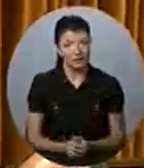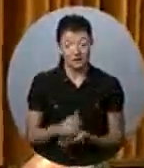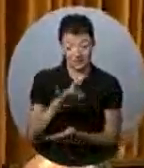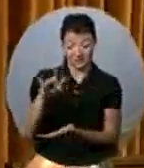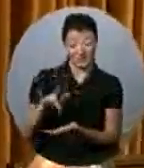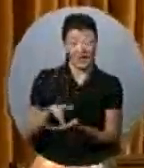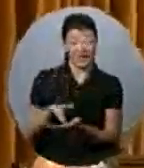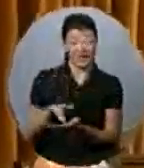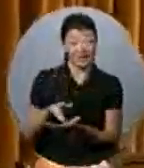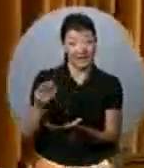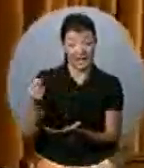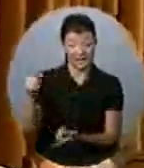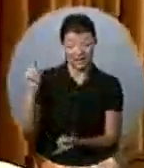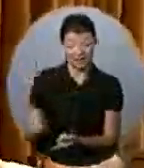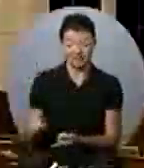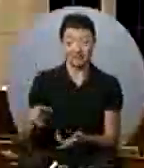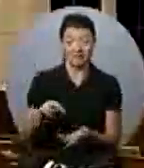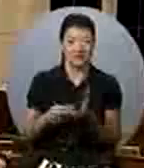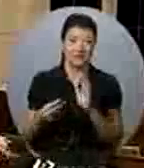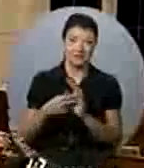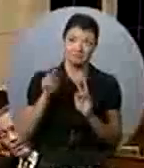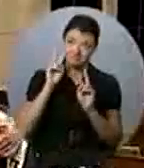science and common sense?